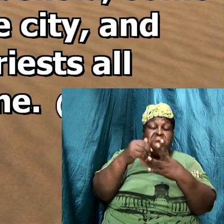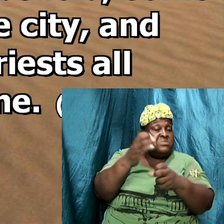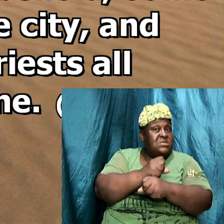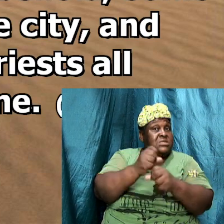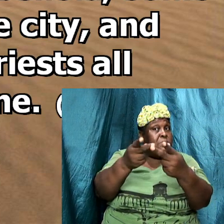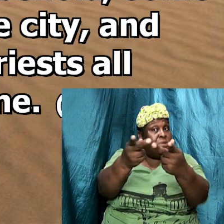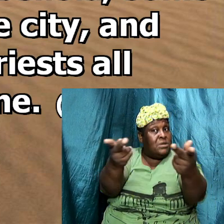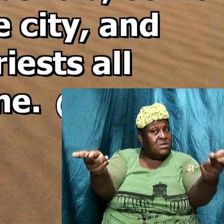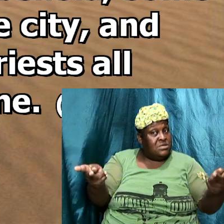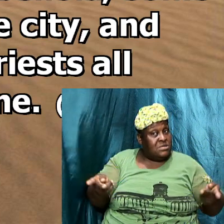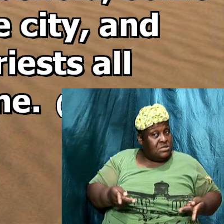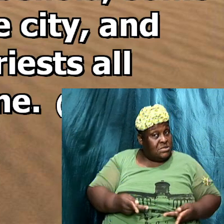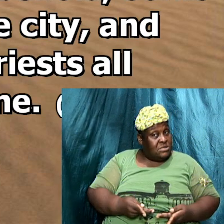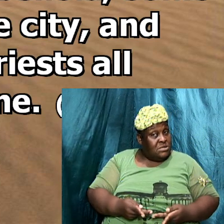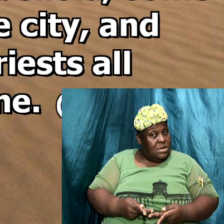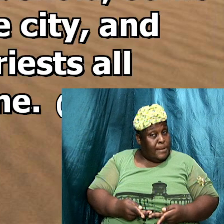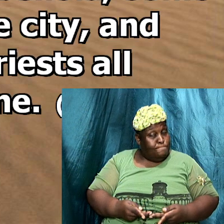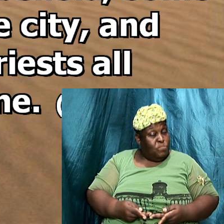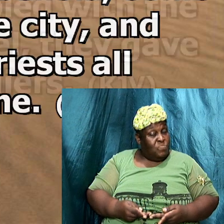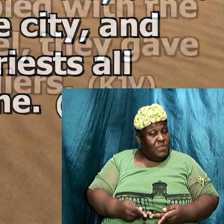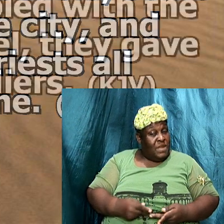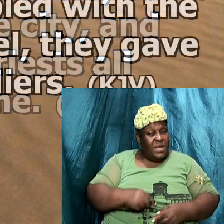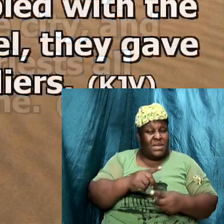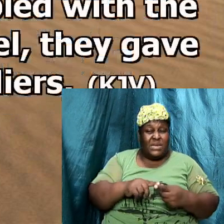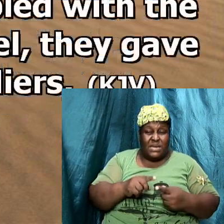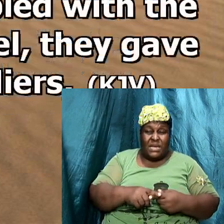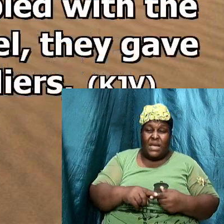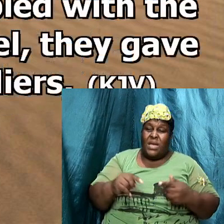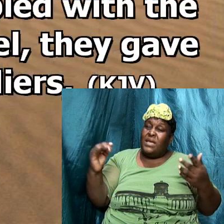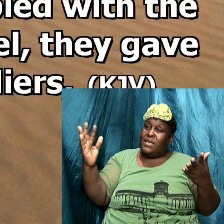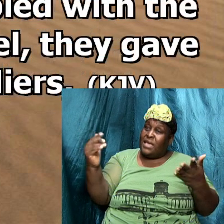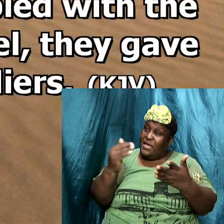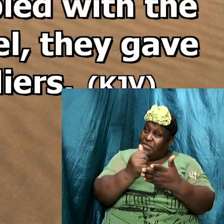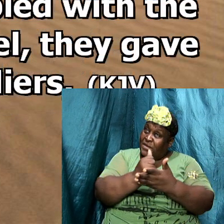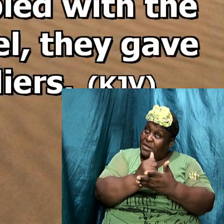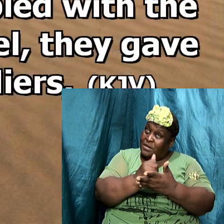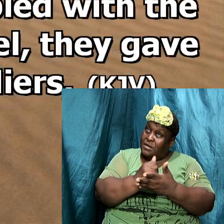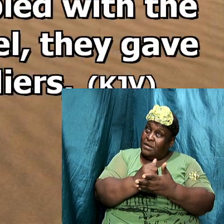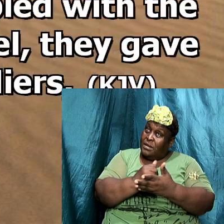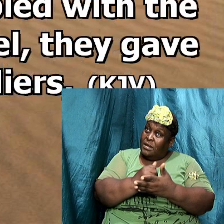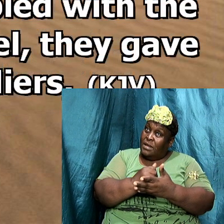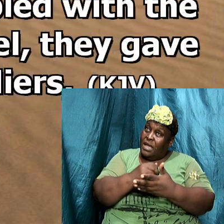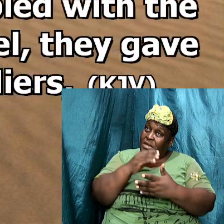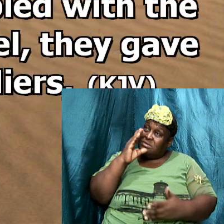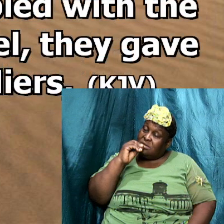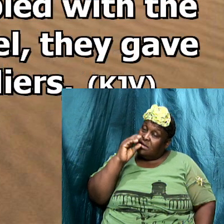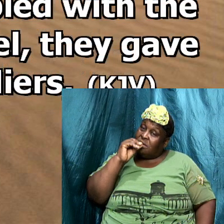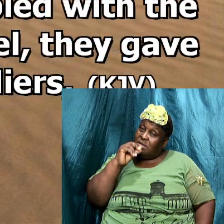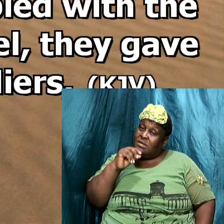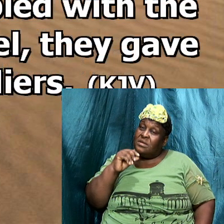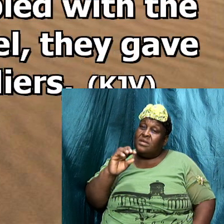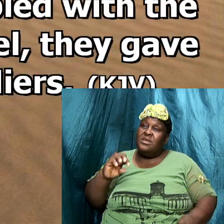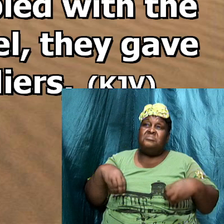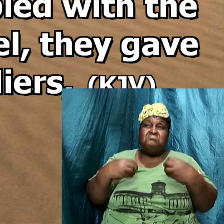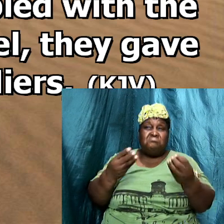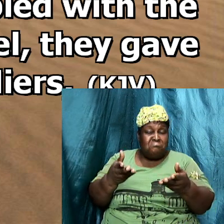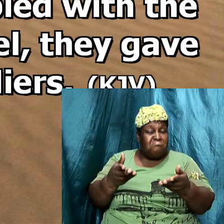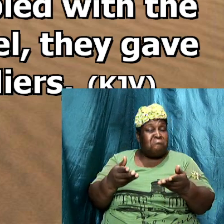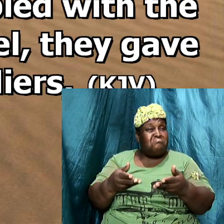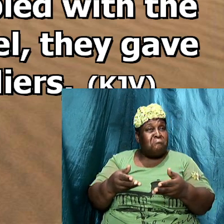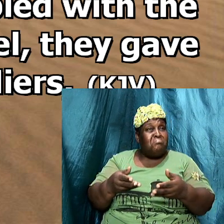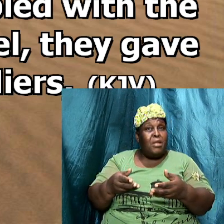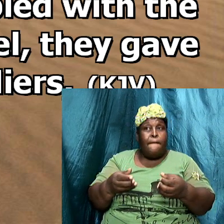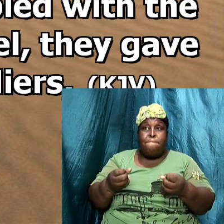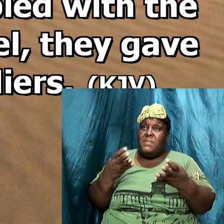place and when they had assembly with the elders and taken counsel they gave a sufficient sum of